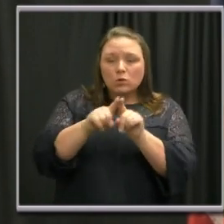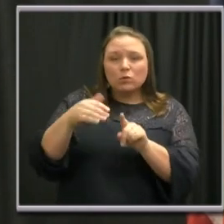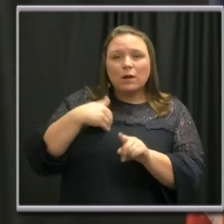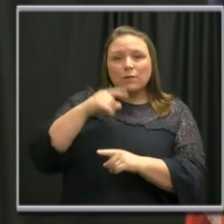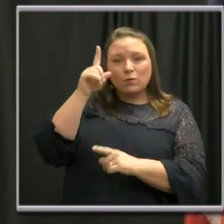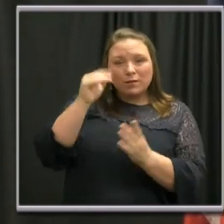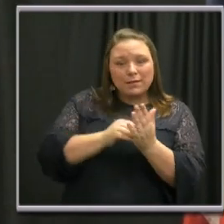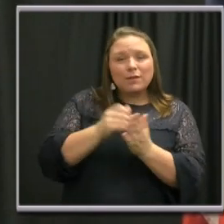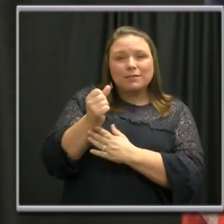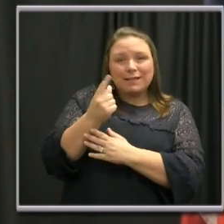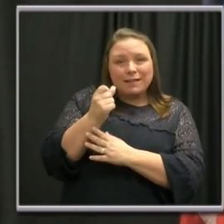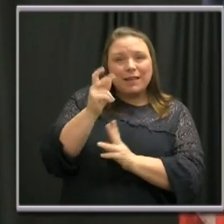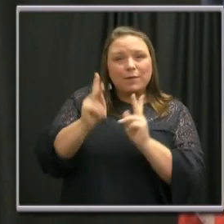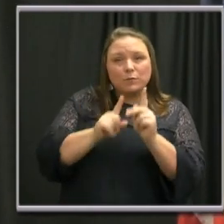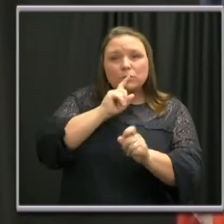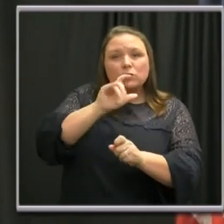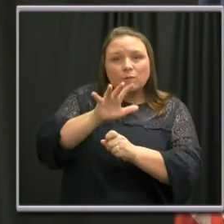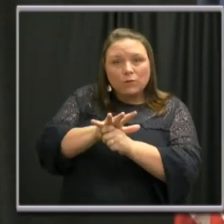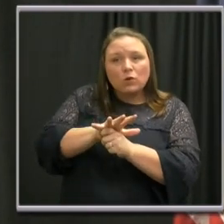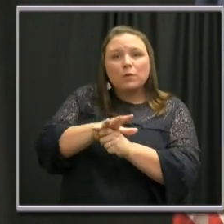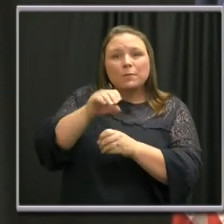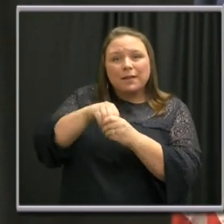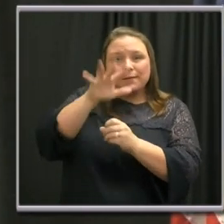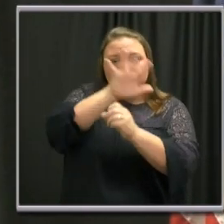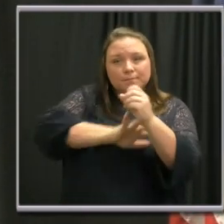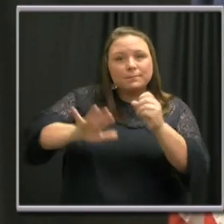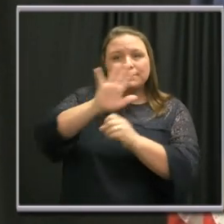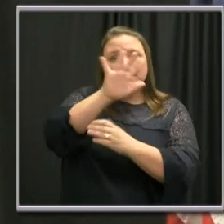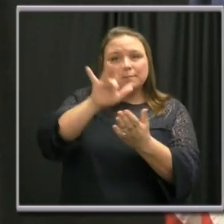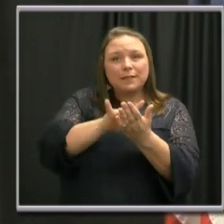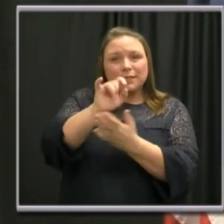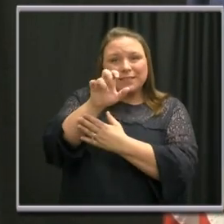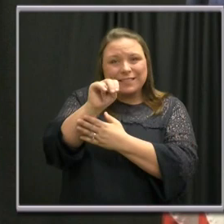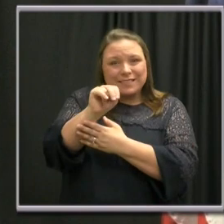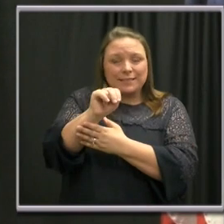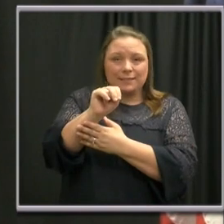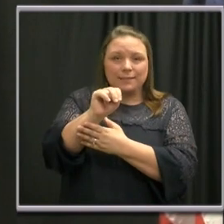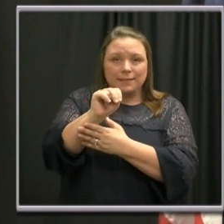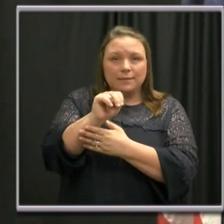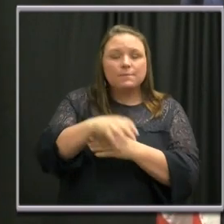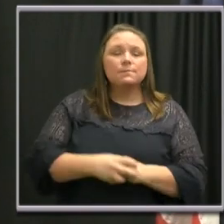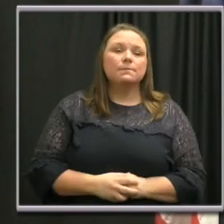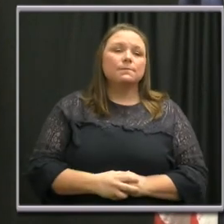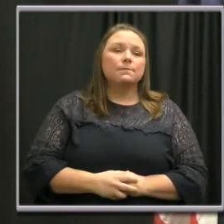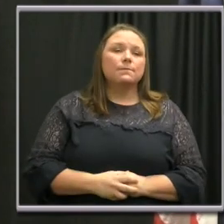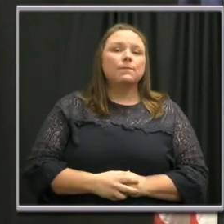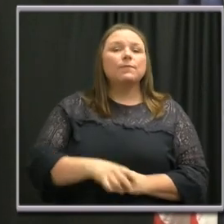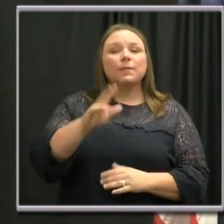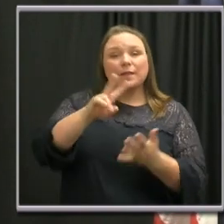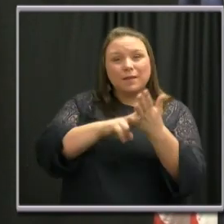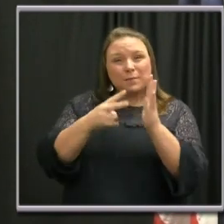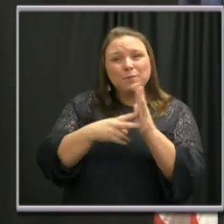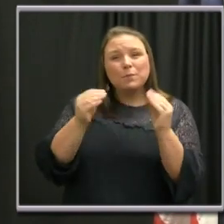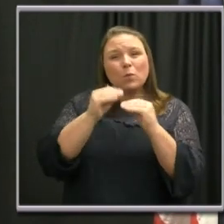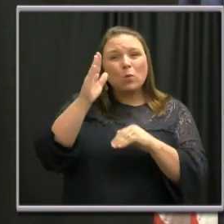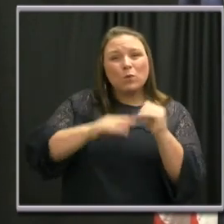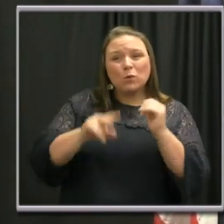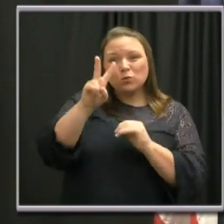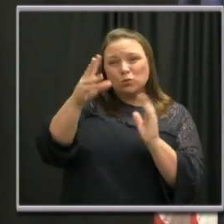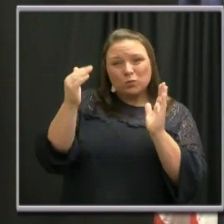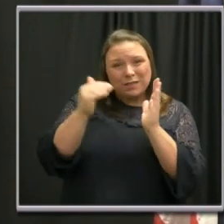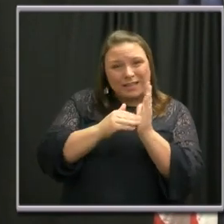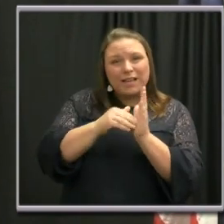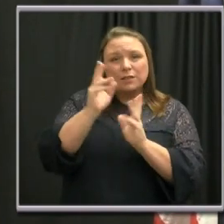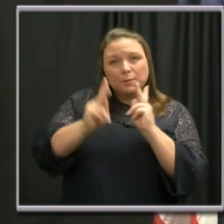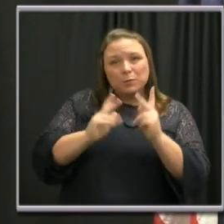,011 cases confirmed in the Mid-Cumberland region, which includes our surrounding counties. This means there are over 2,000 cases